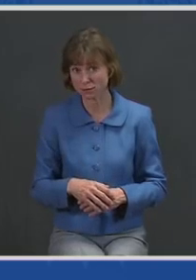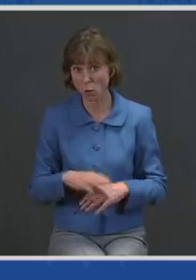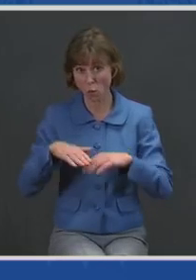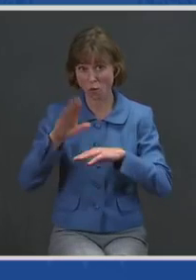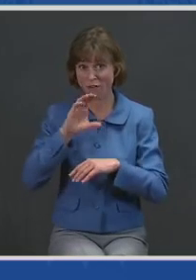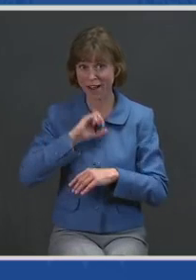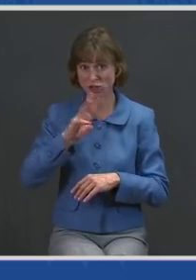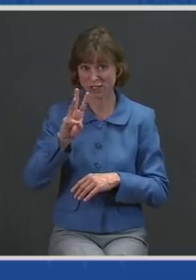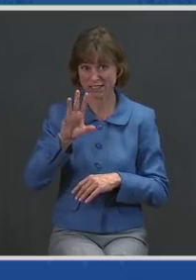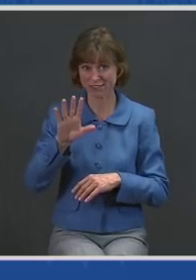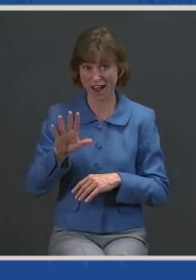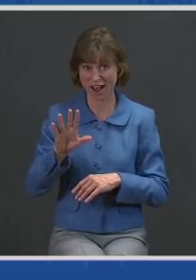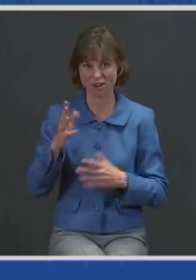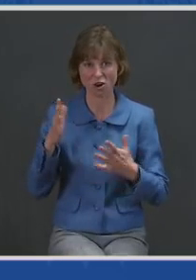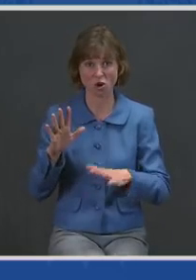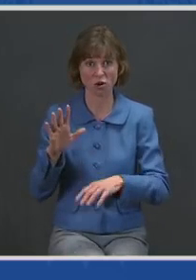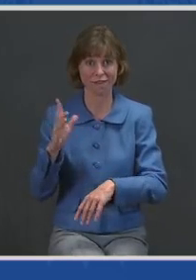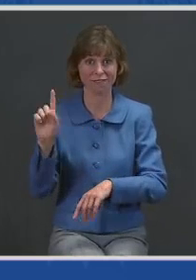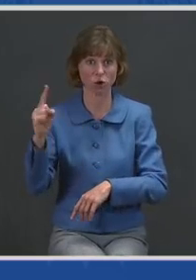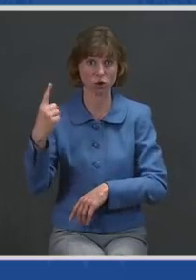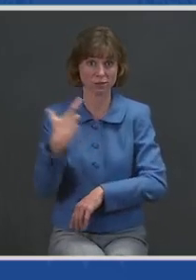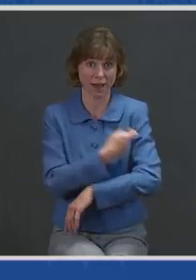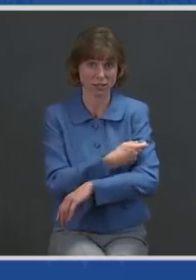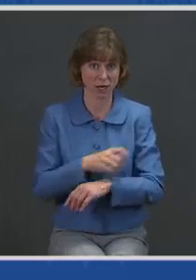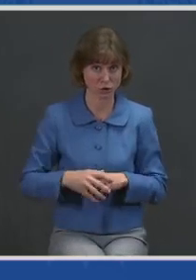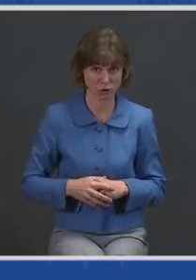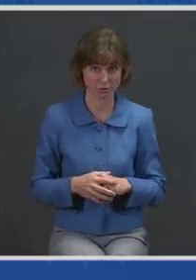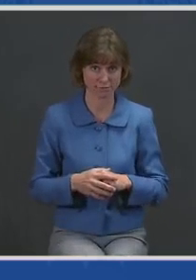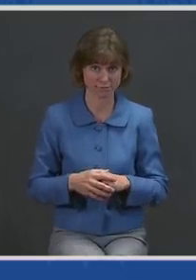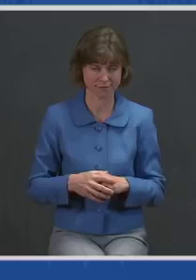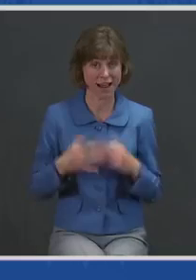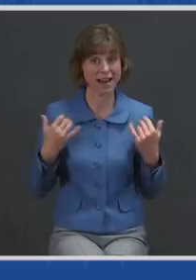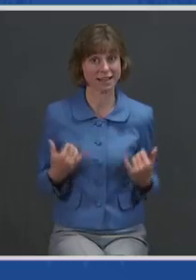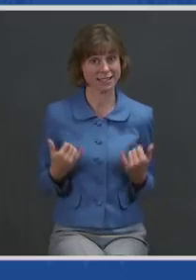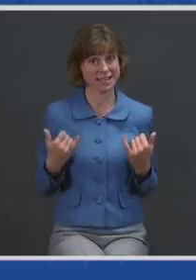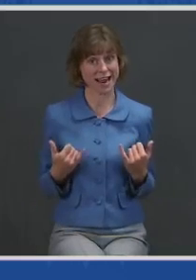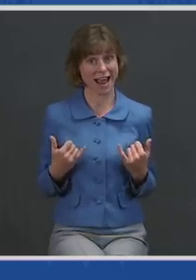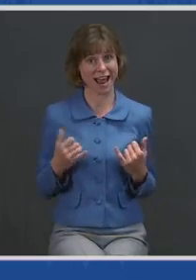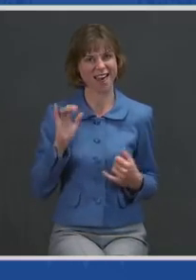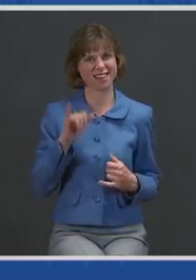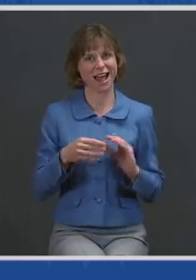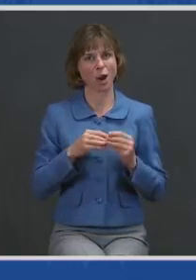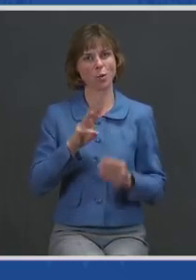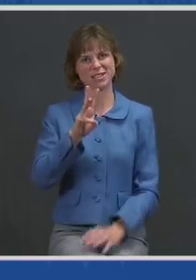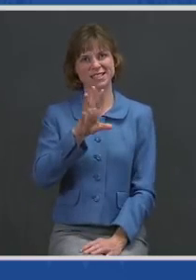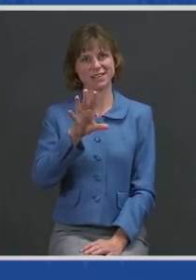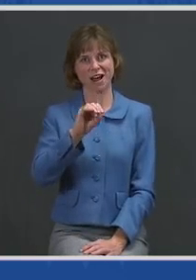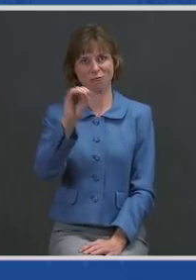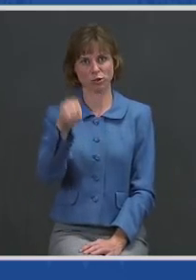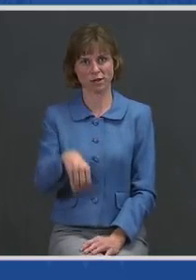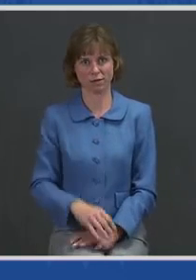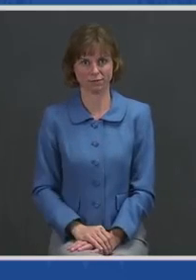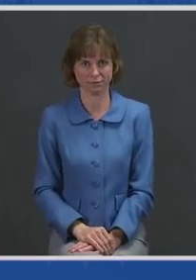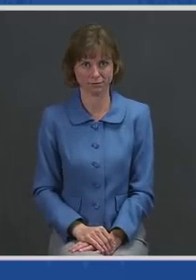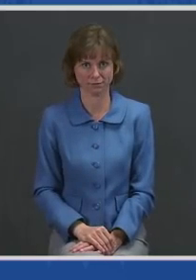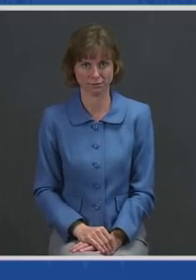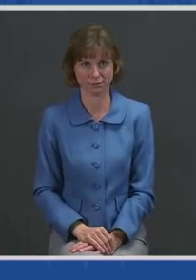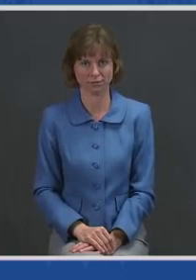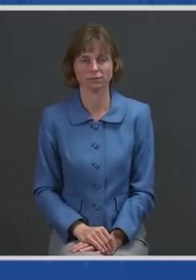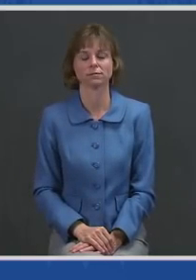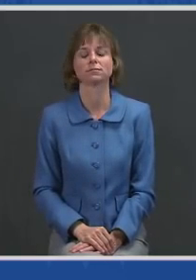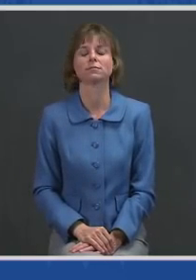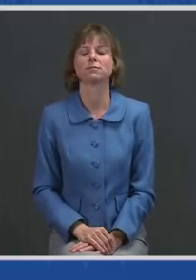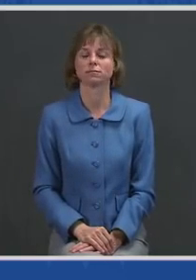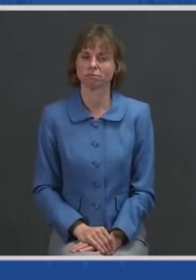have gotten their first vaccination. Today, that number is 65 percent. Just